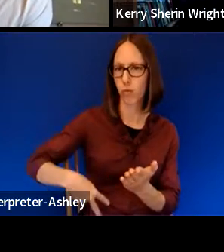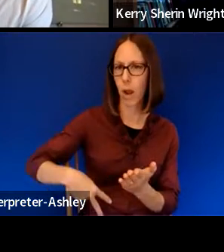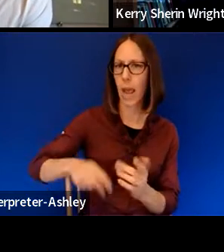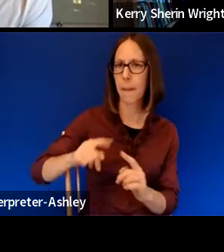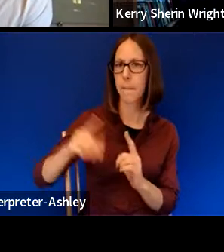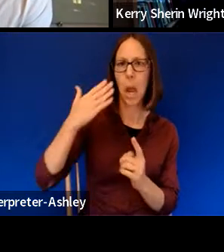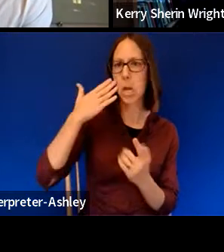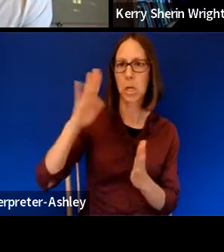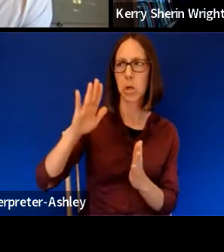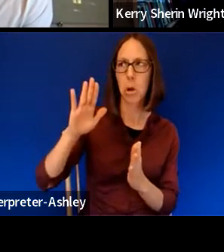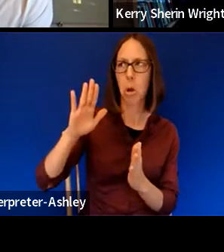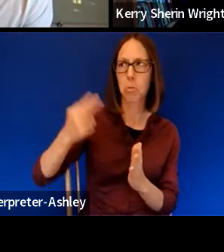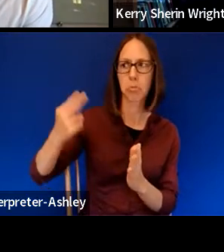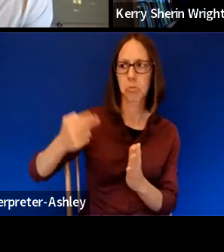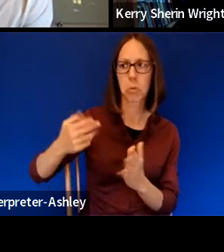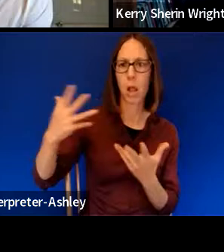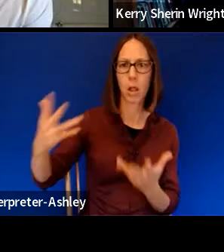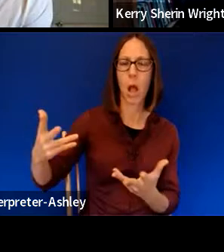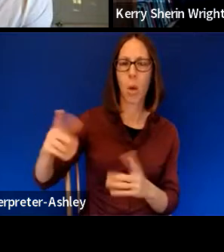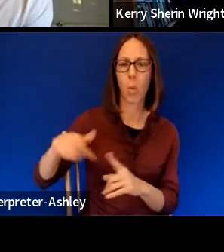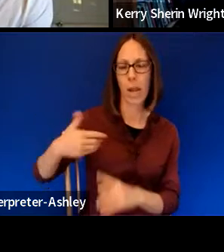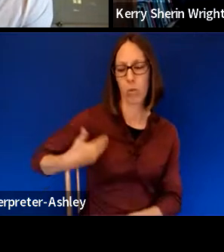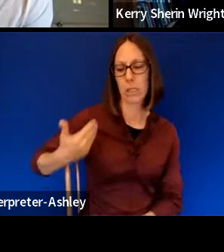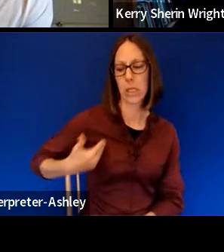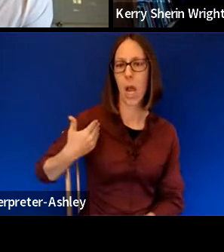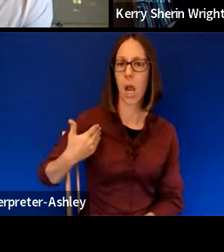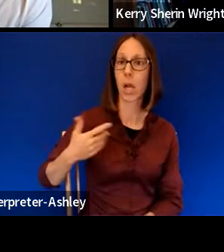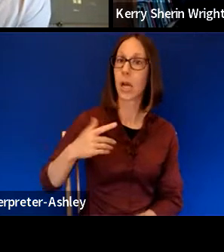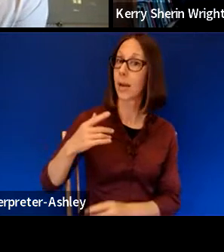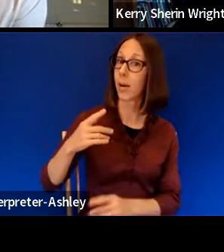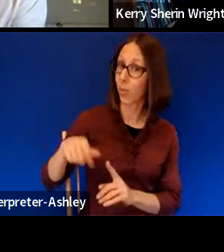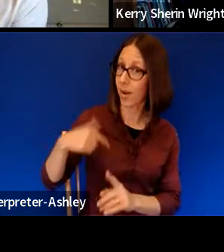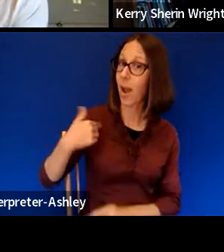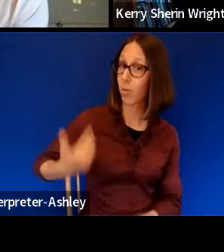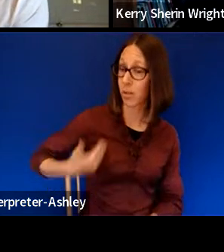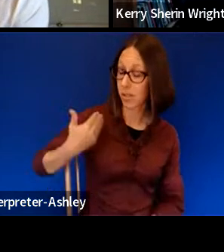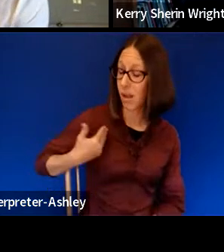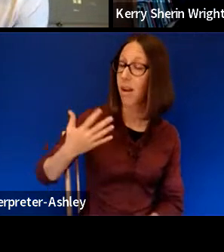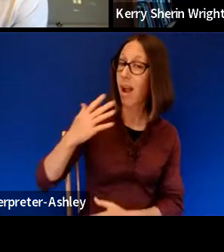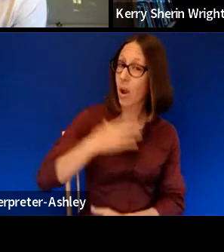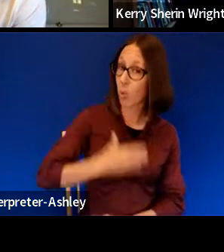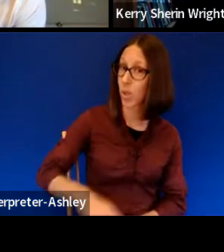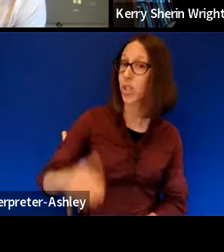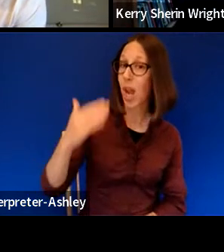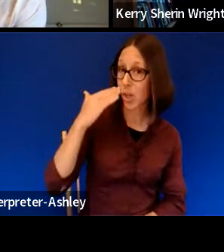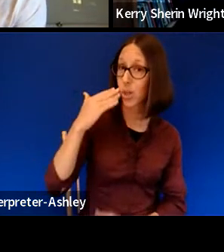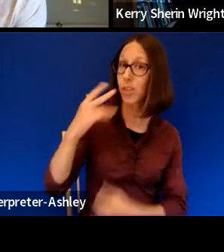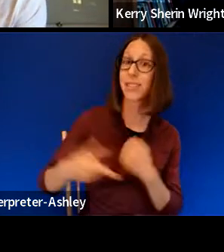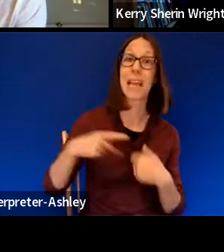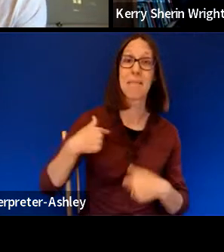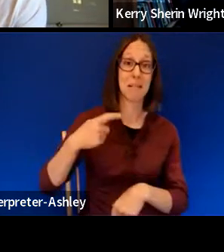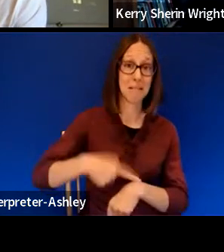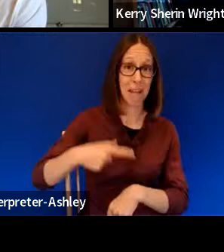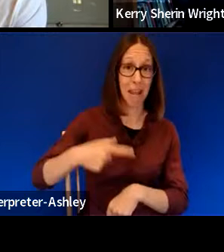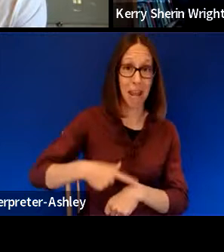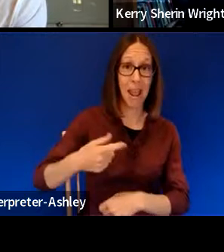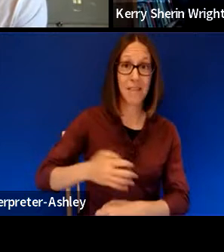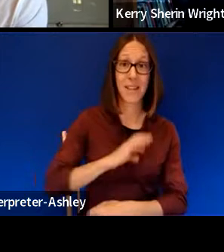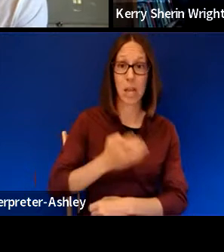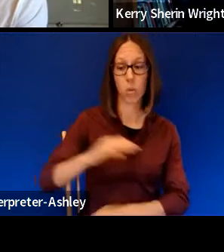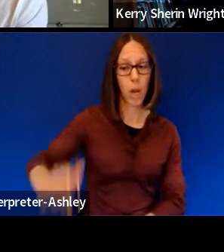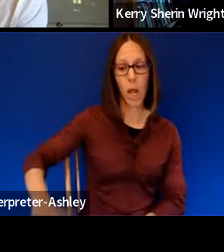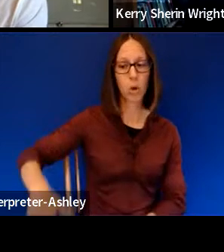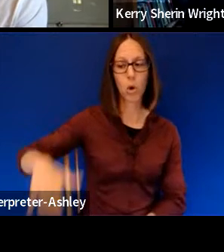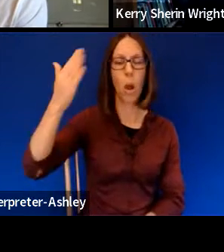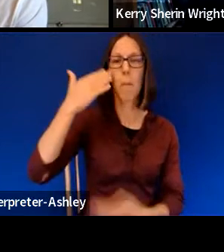about when I was younger and wish I had younger might've saved me some time and energy. Cause I didn't grow up knowing poets, you know, living